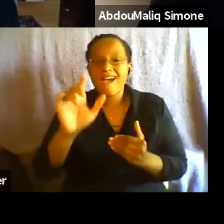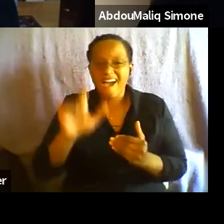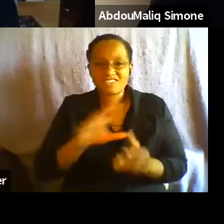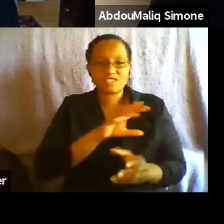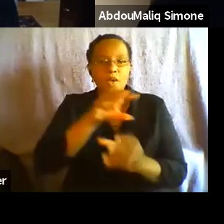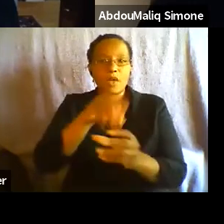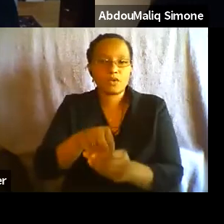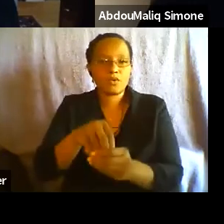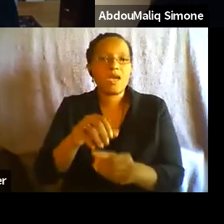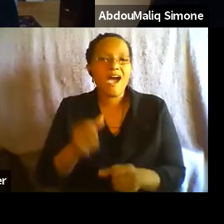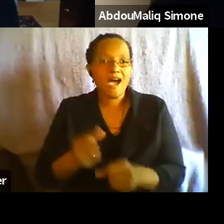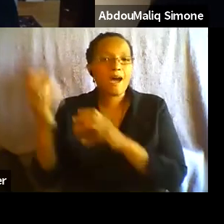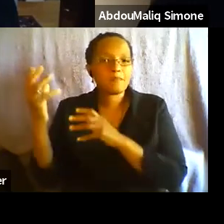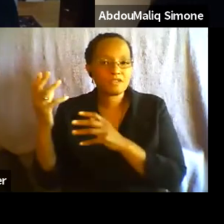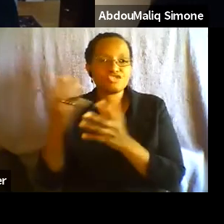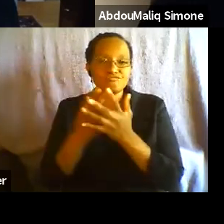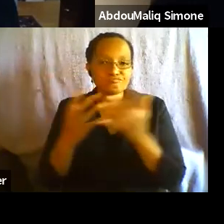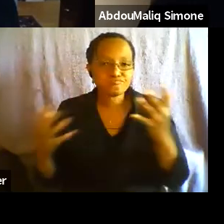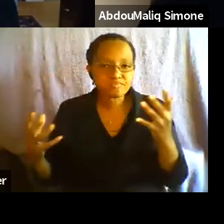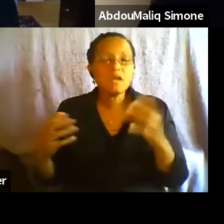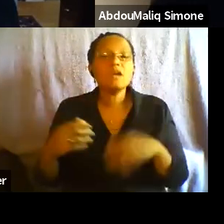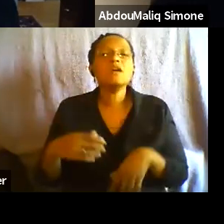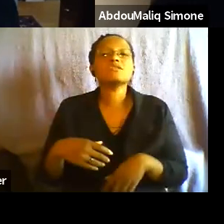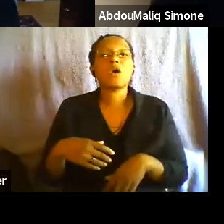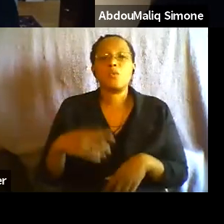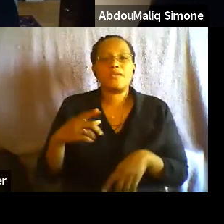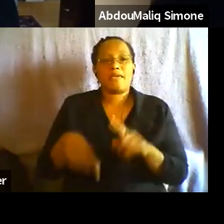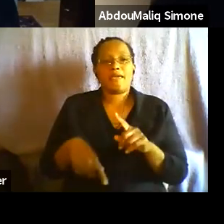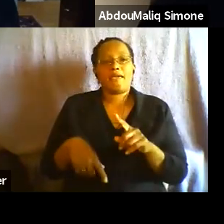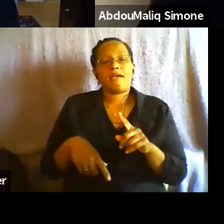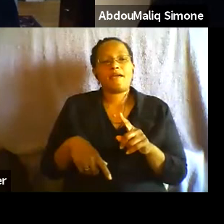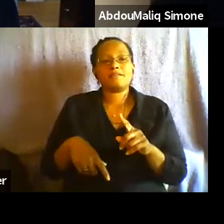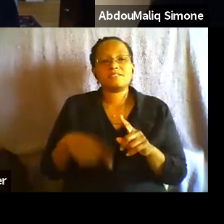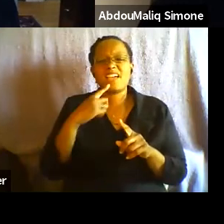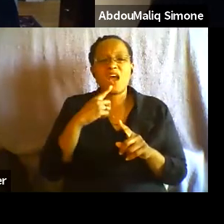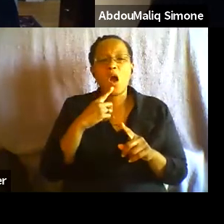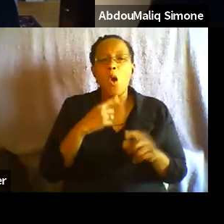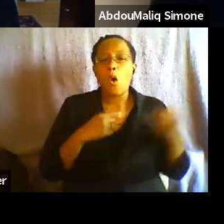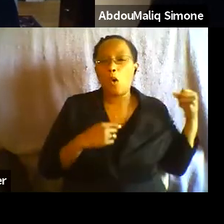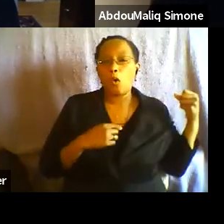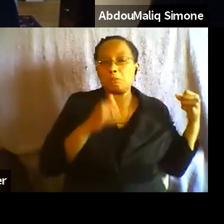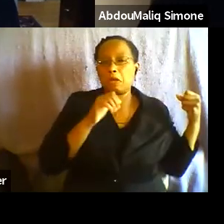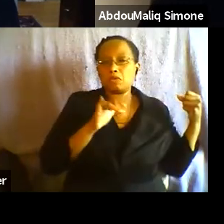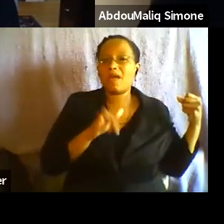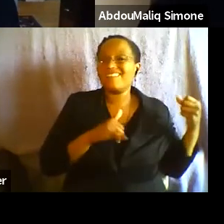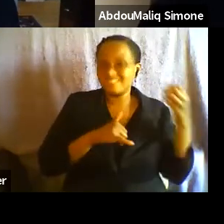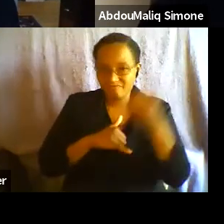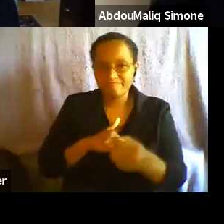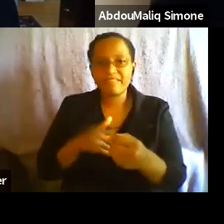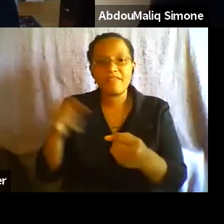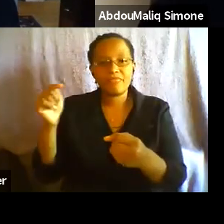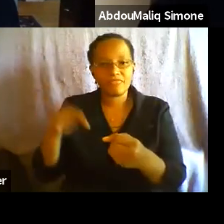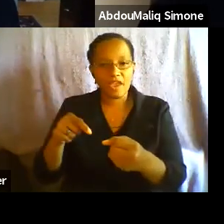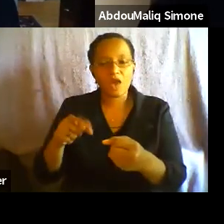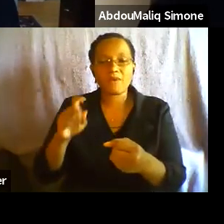box or something we cannot consider. It's there, it's at the center, um, and it's, it's time to engage with it in a much more systematic